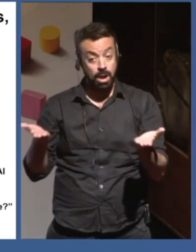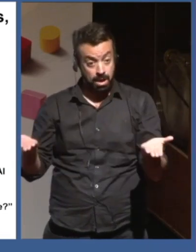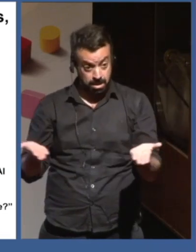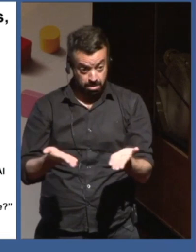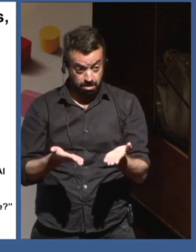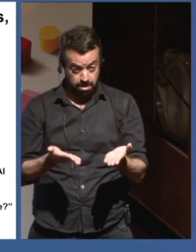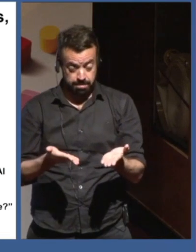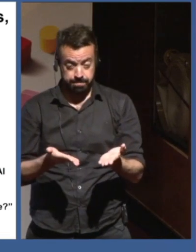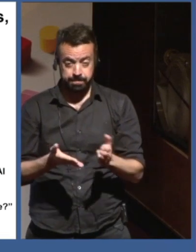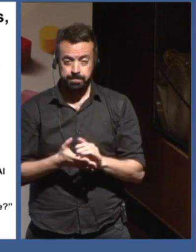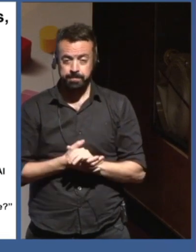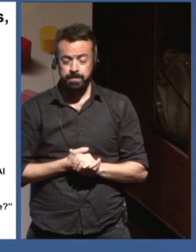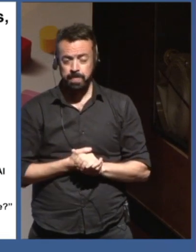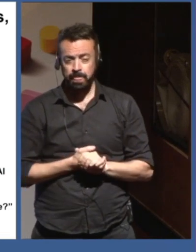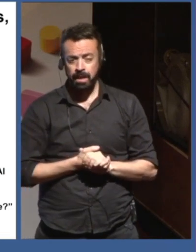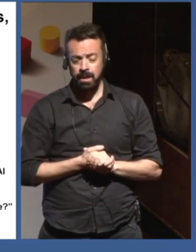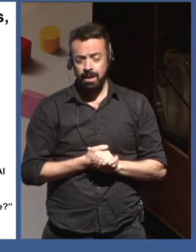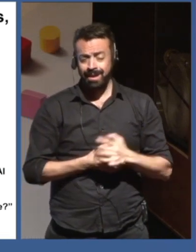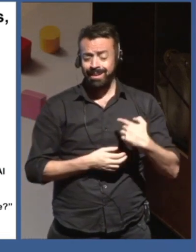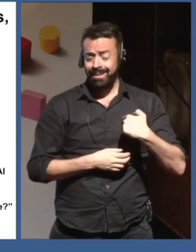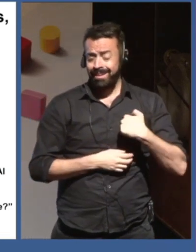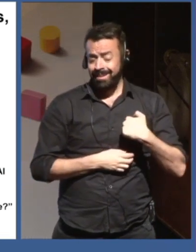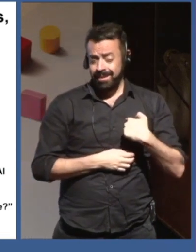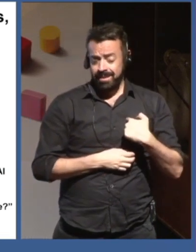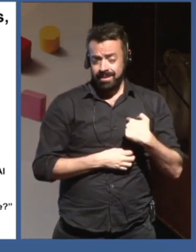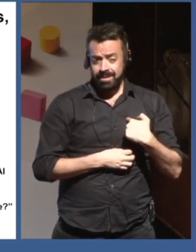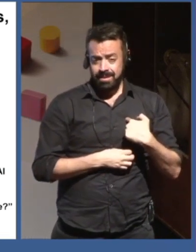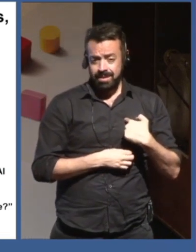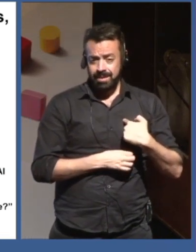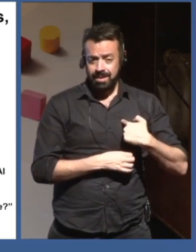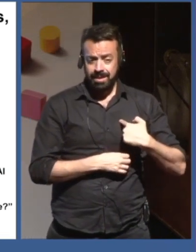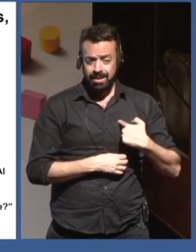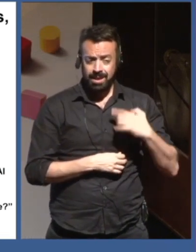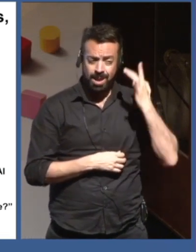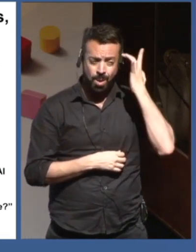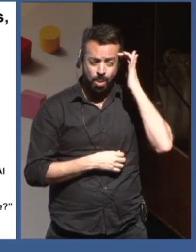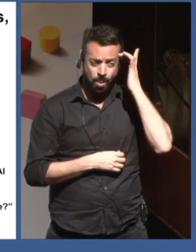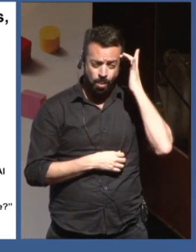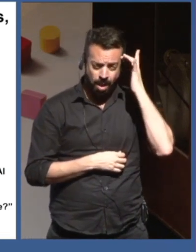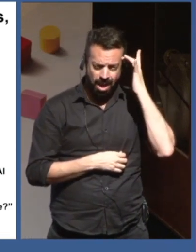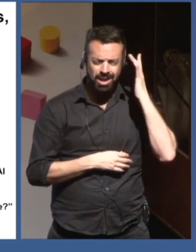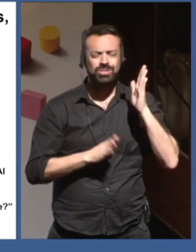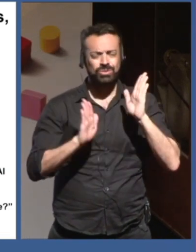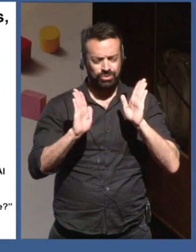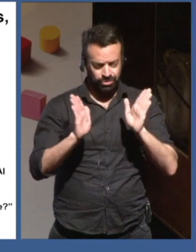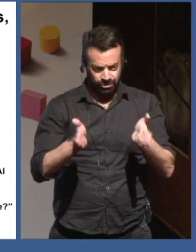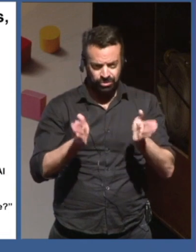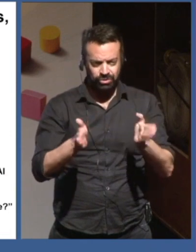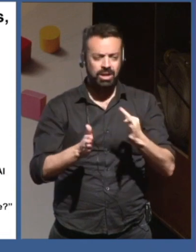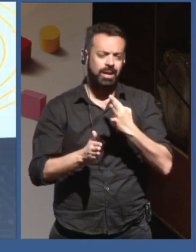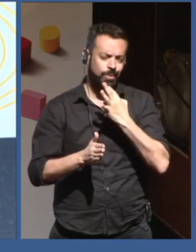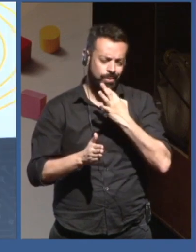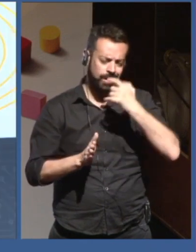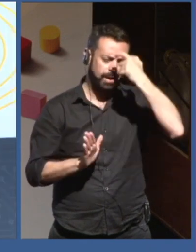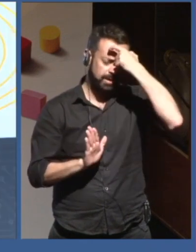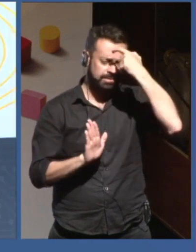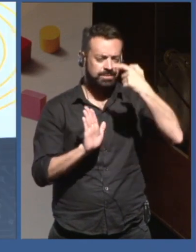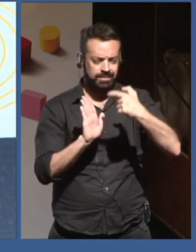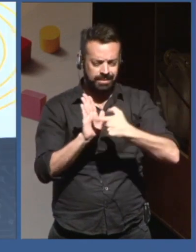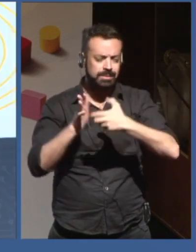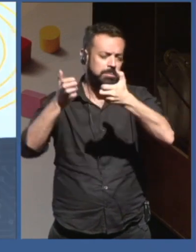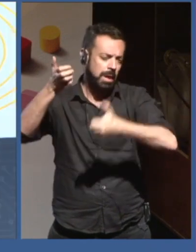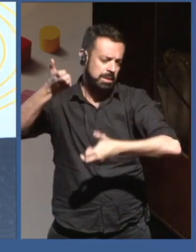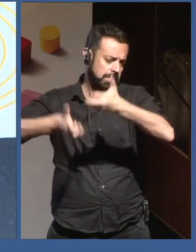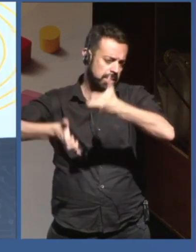assume that a lot of you are familiar with AI. So I won't spend too much time explaining the gist of AI,